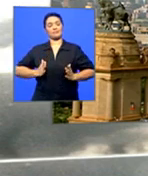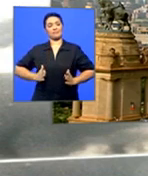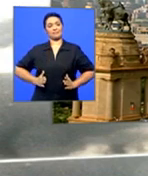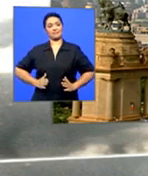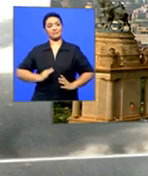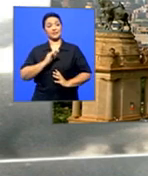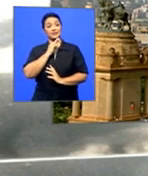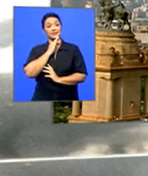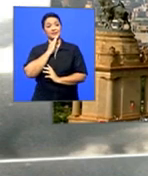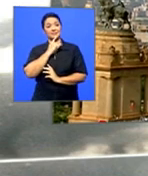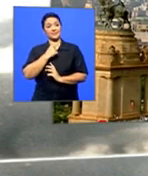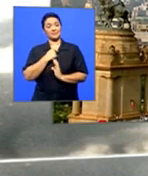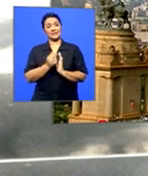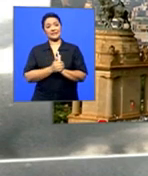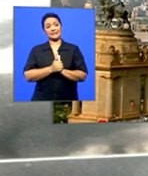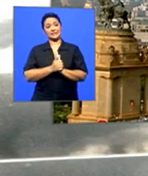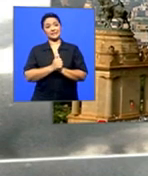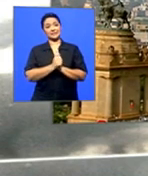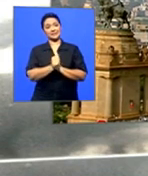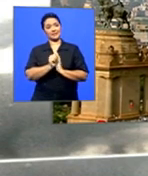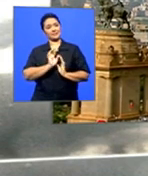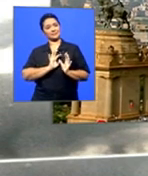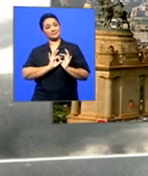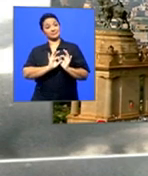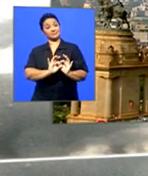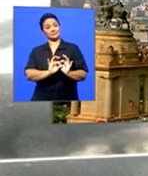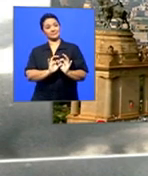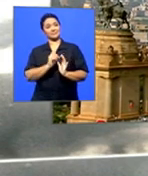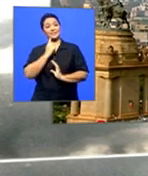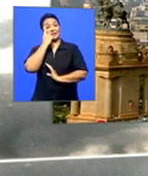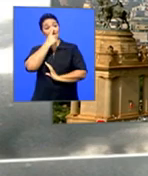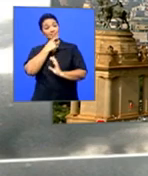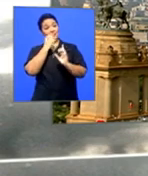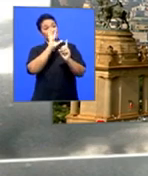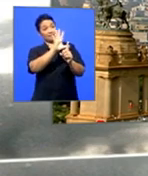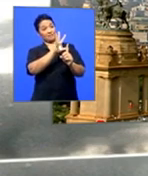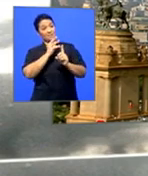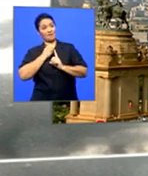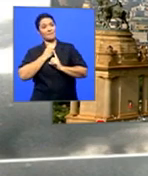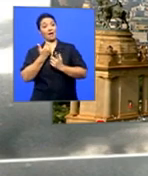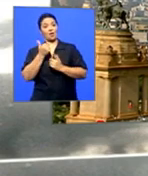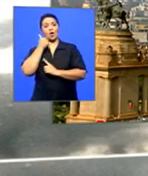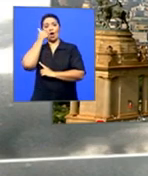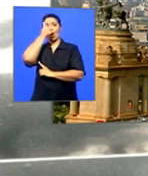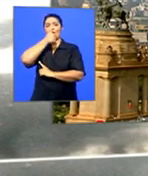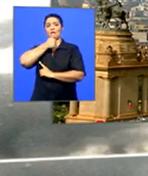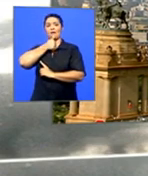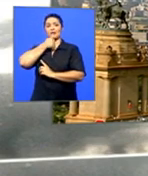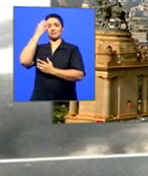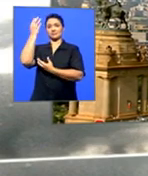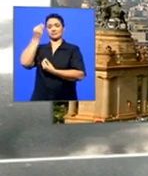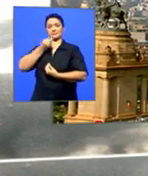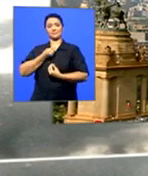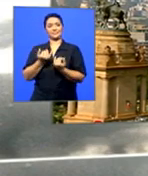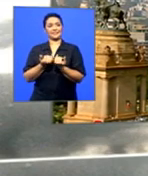this face my canvas best would fill, this face, this living art, is stroke of God, not crammed and